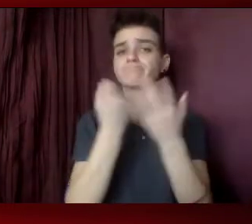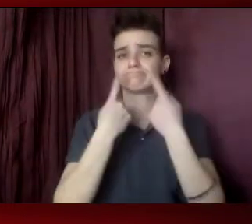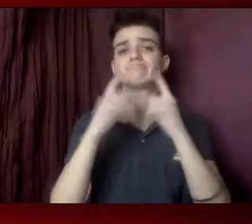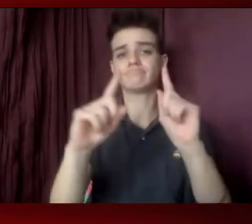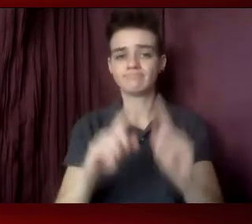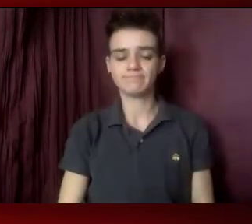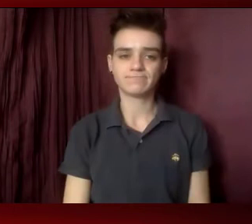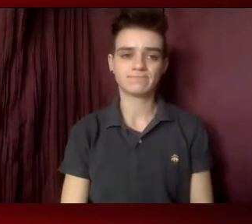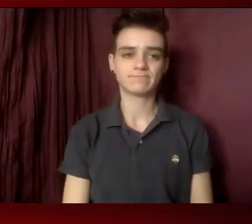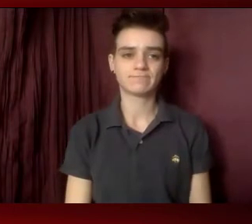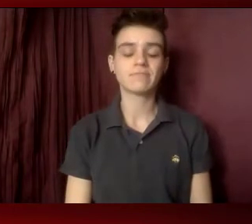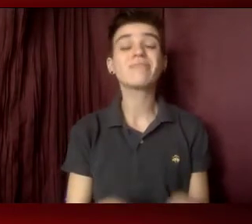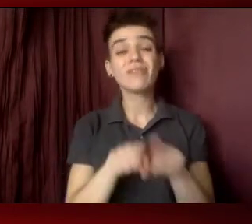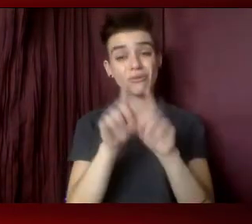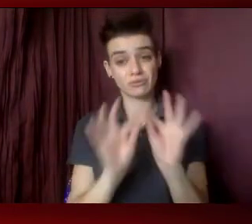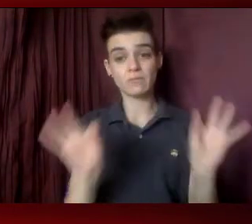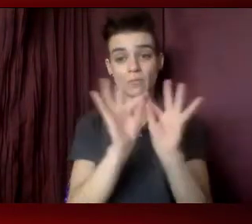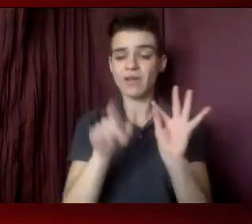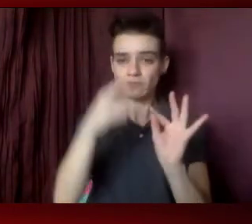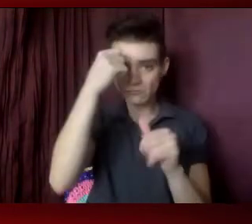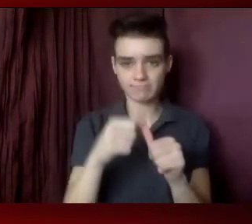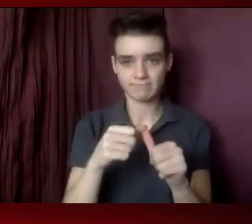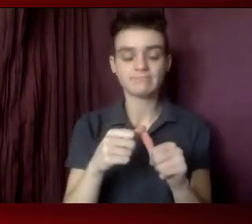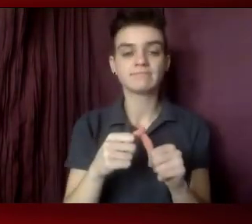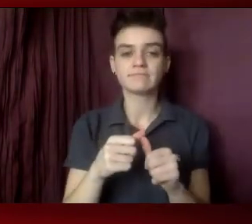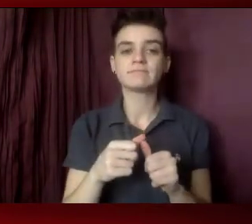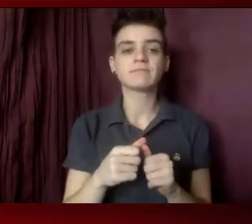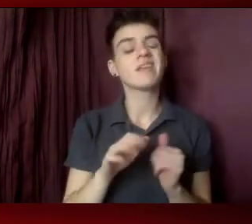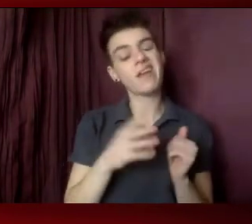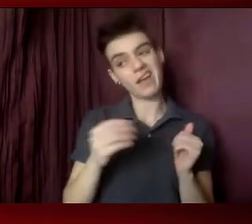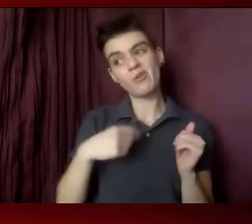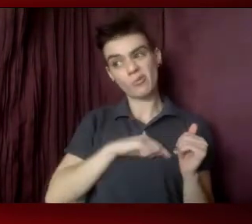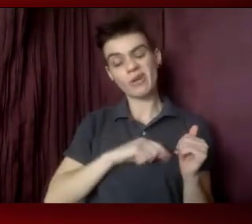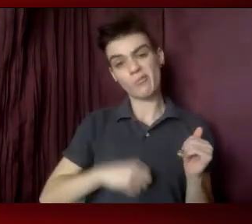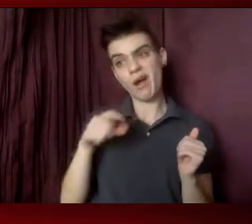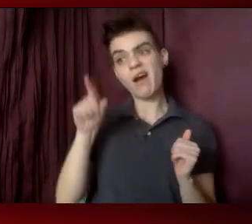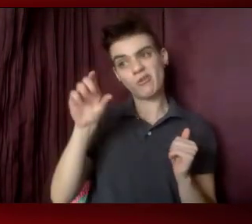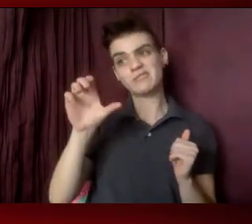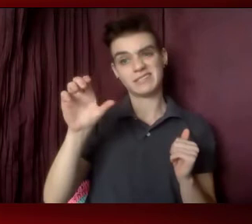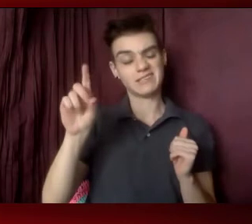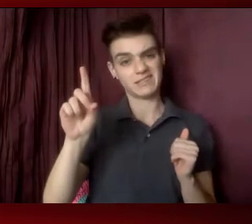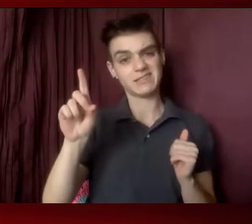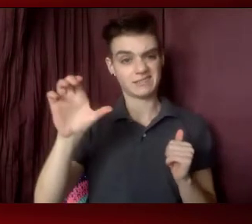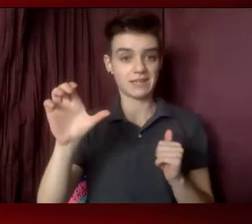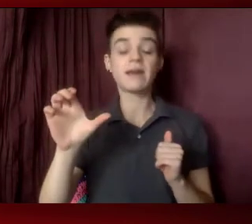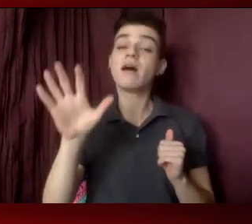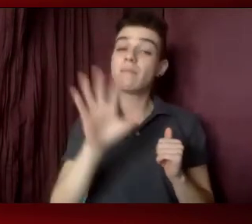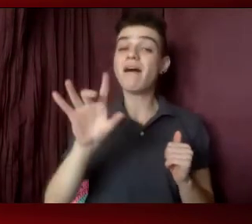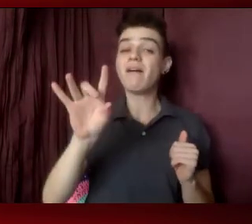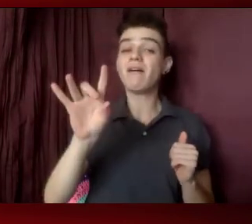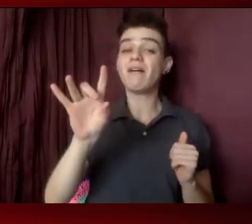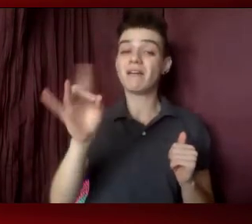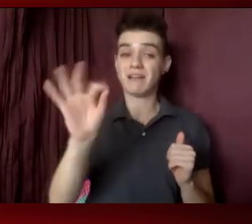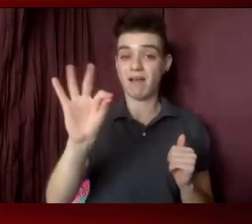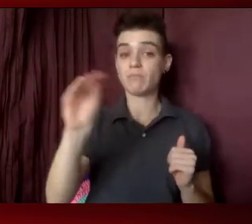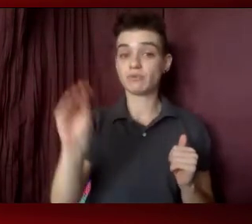Now, it's also important to remember that we're really proud of CDC that about 89% of our funding